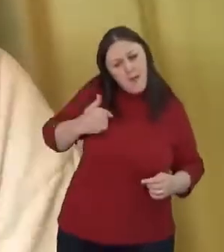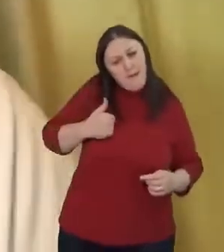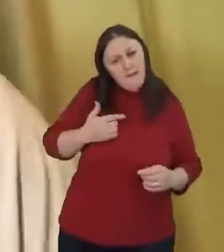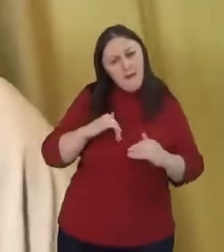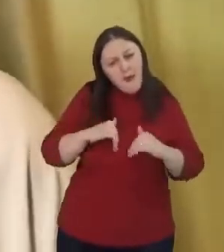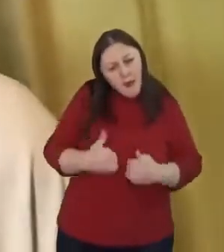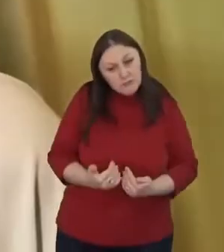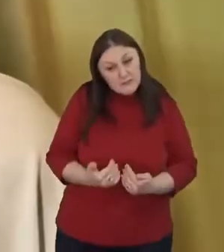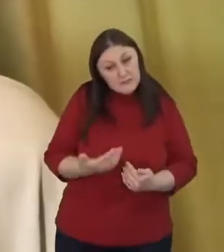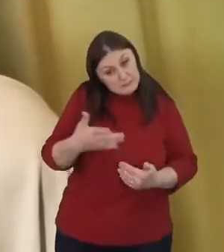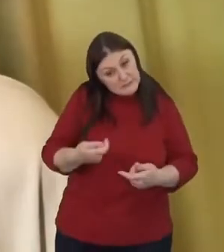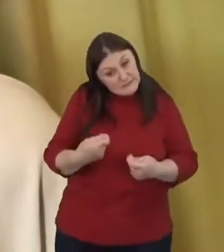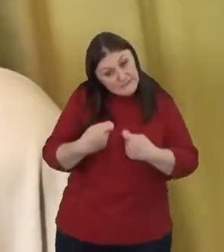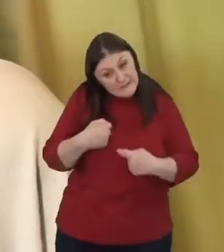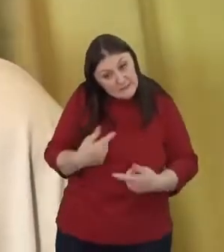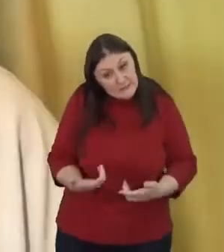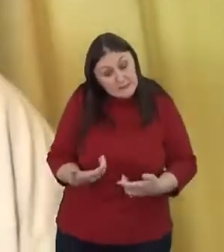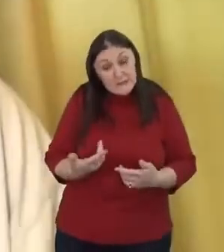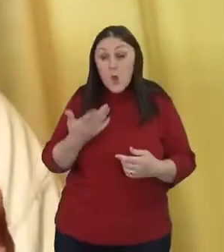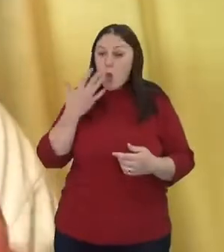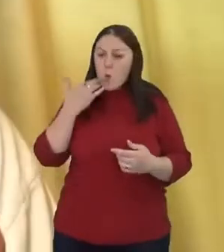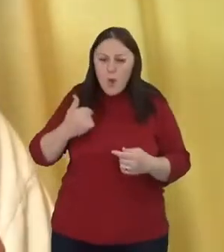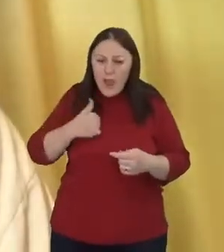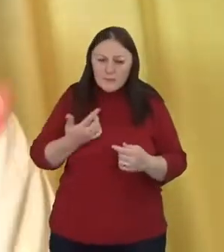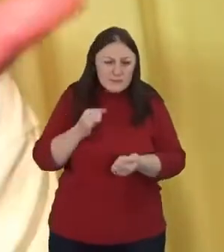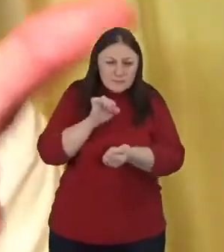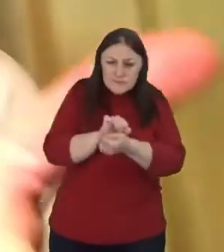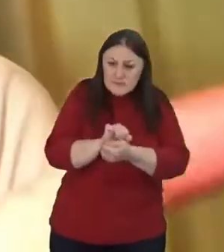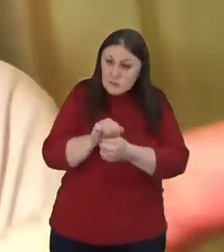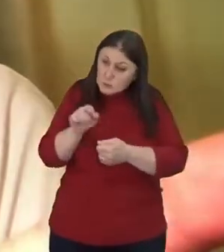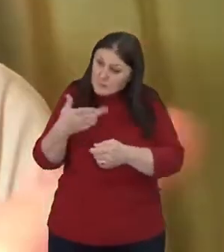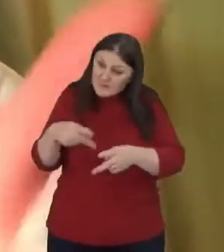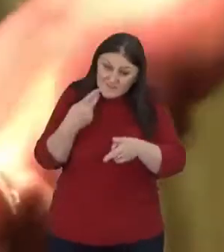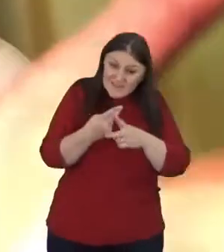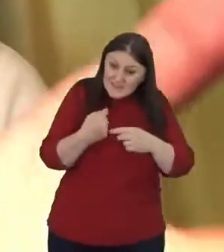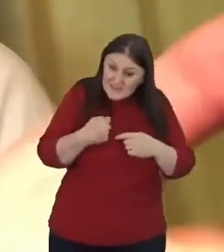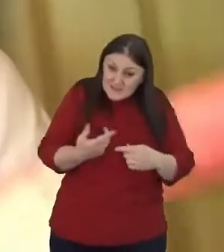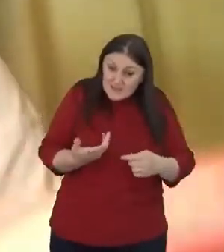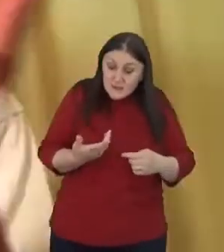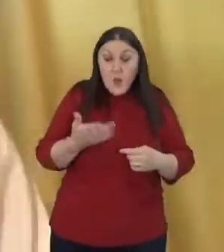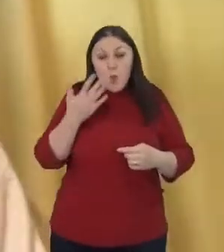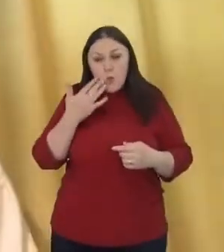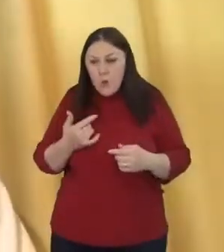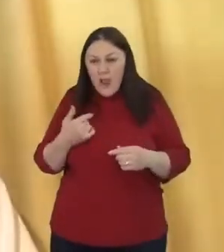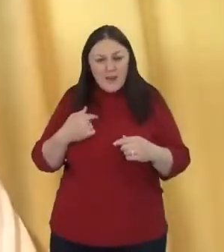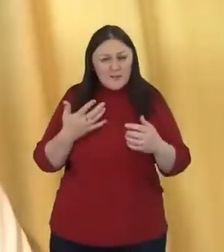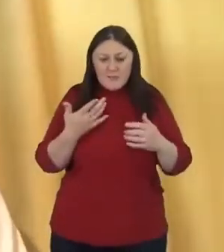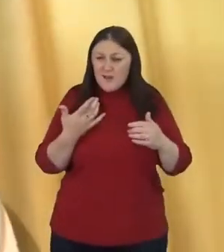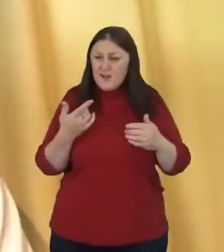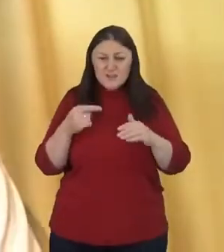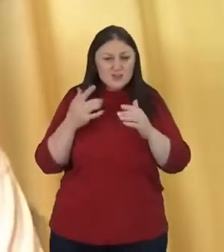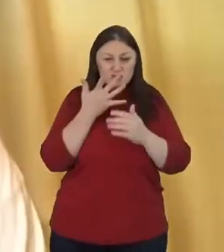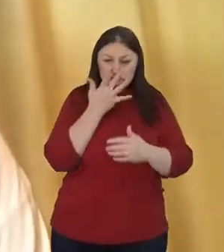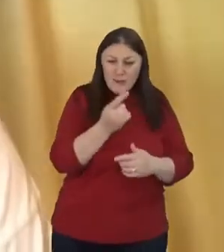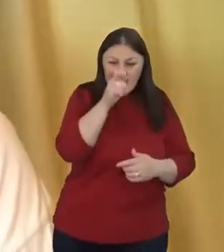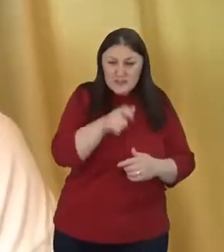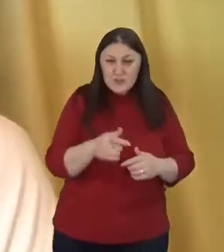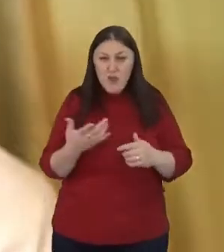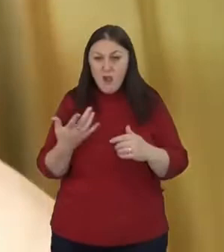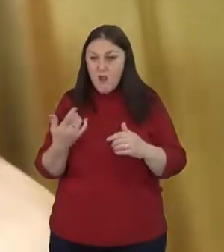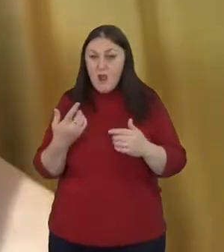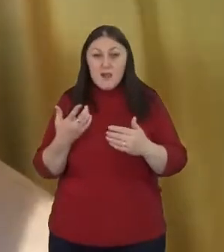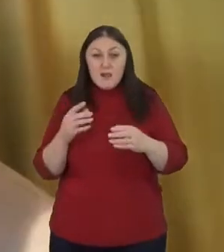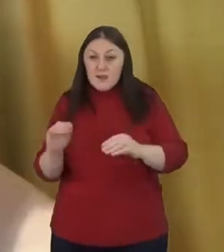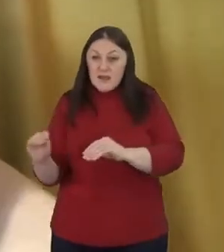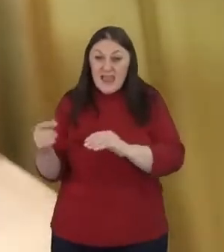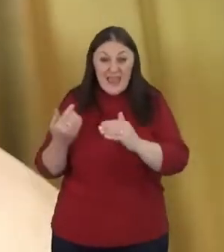did you come visit me? When I was a stranger, an immigrant, an asylum seeker, did you welcome me in? When I